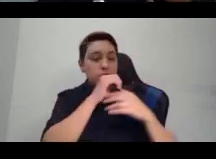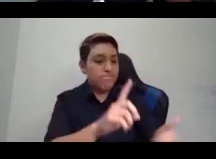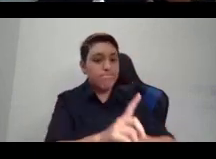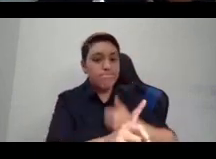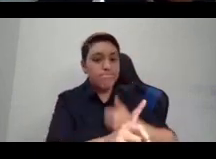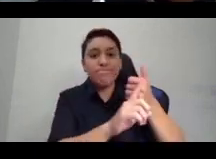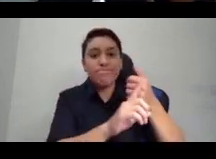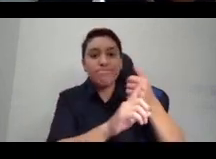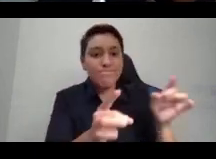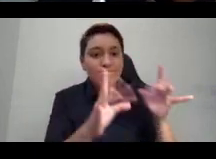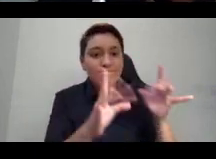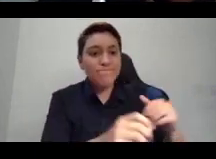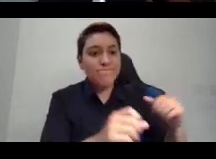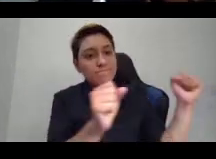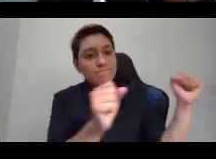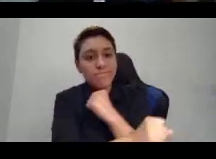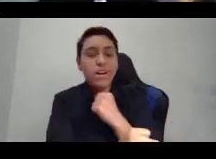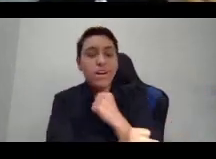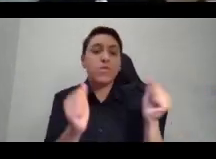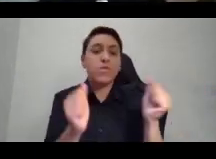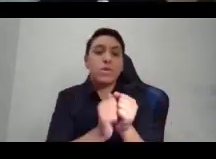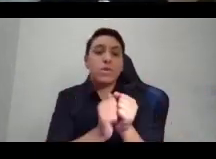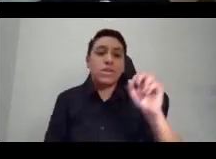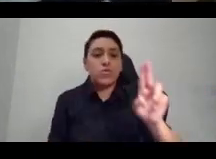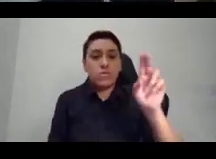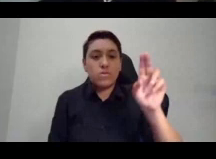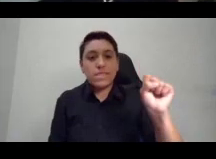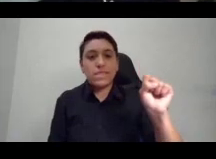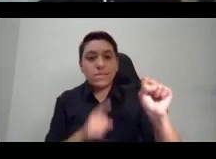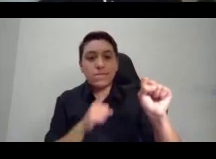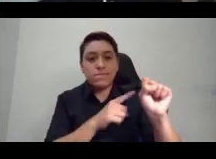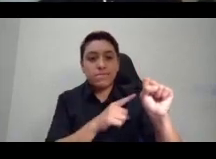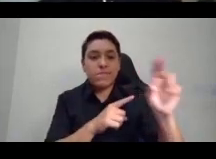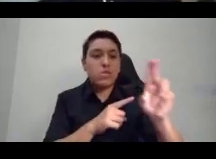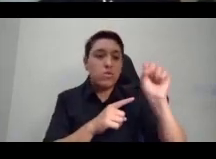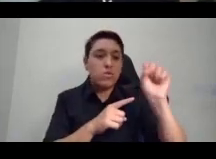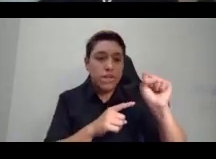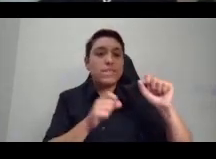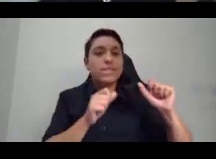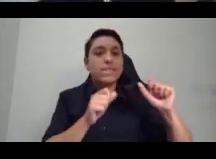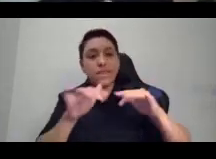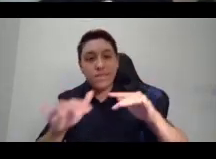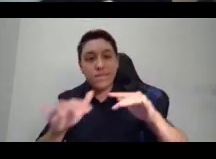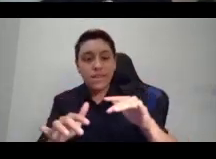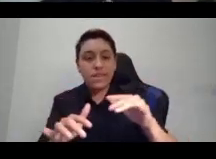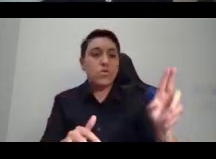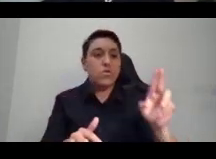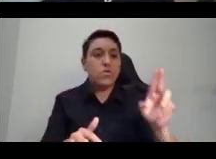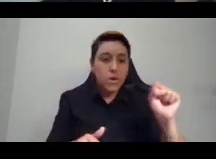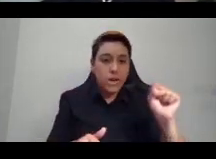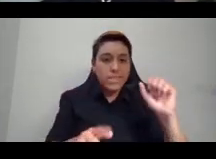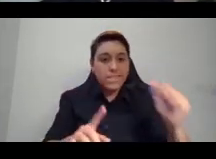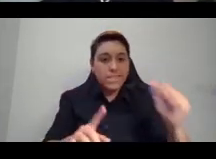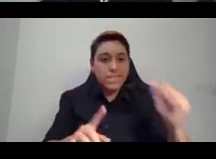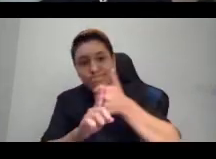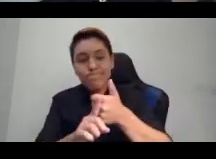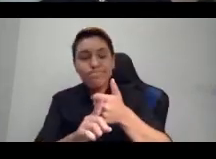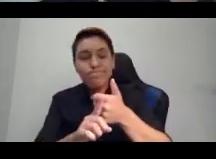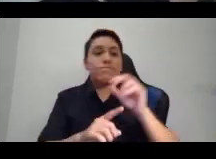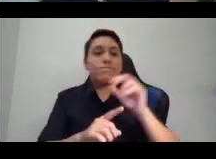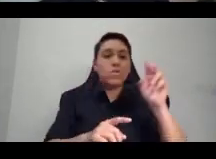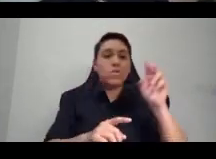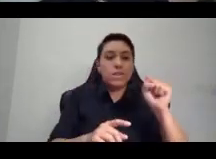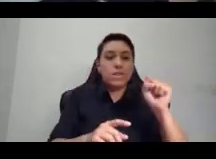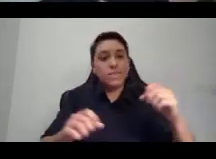which shows us that beyond Europe, that the